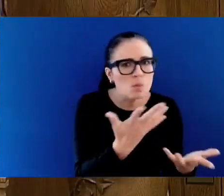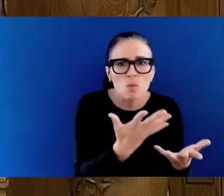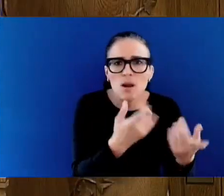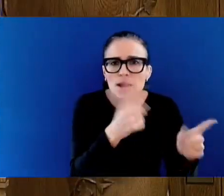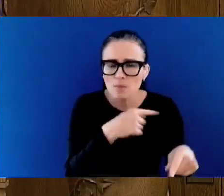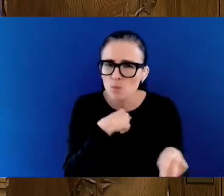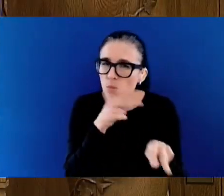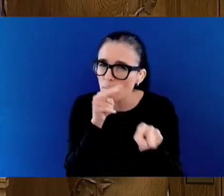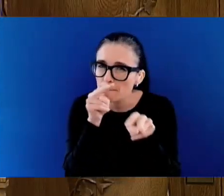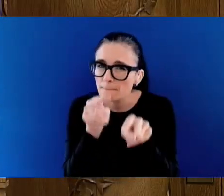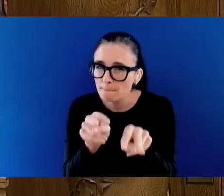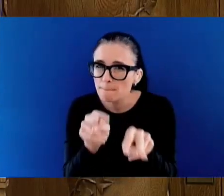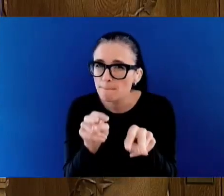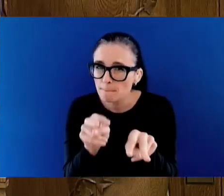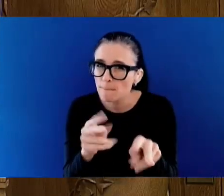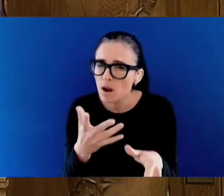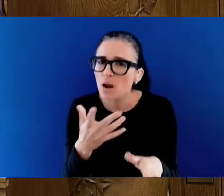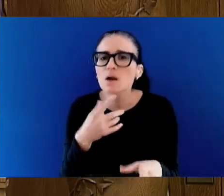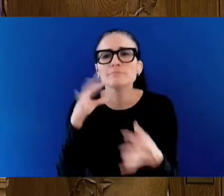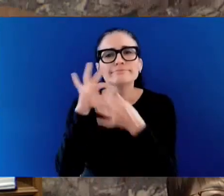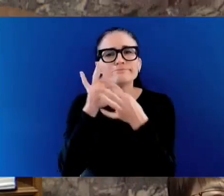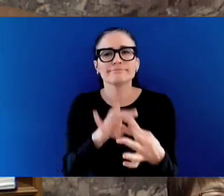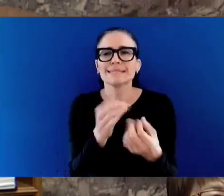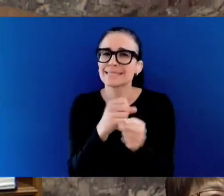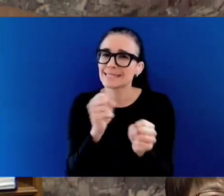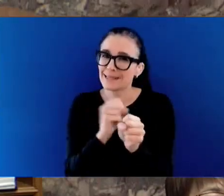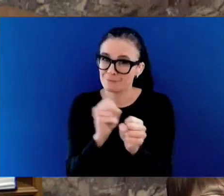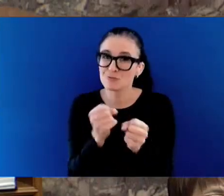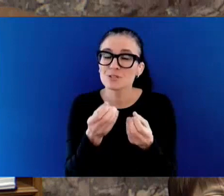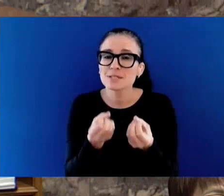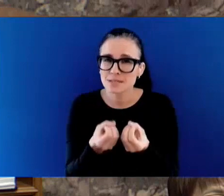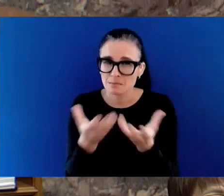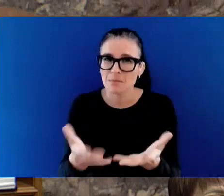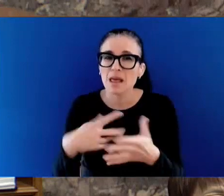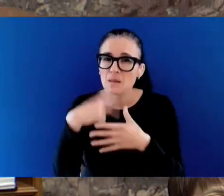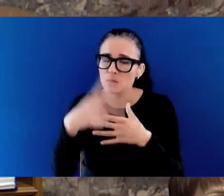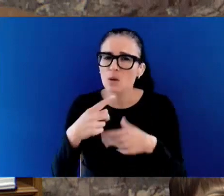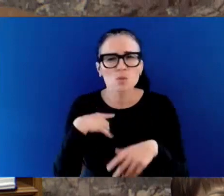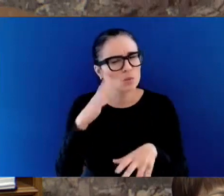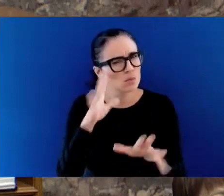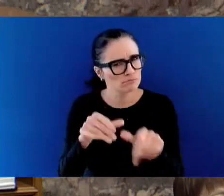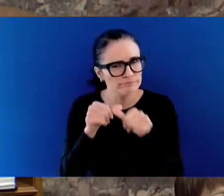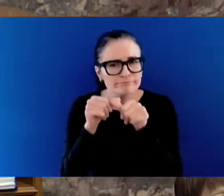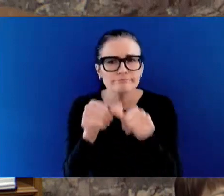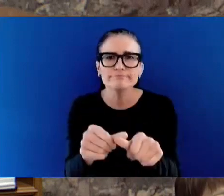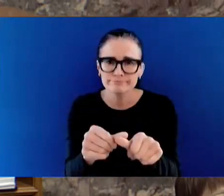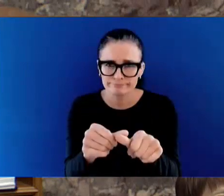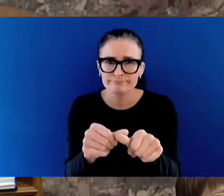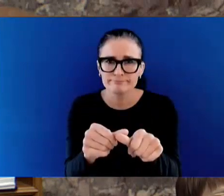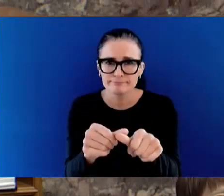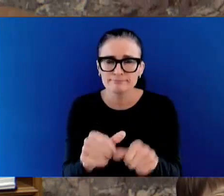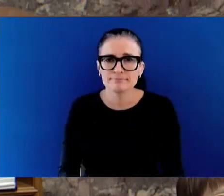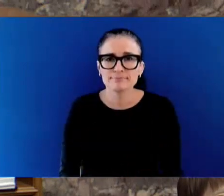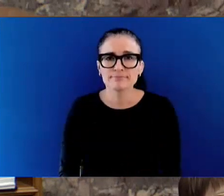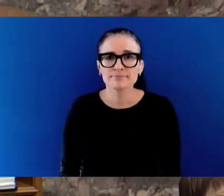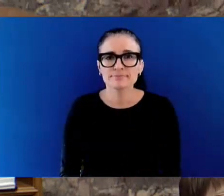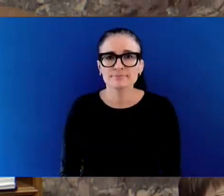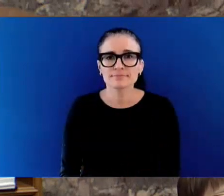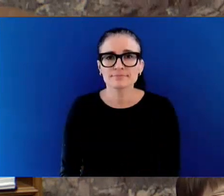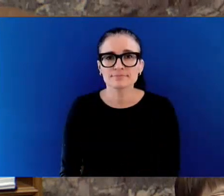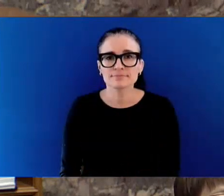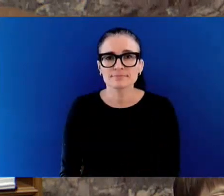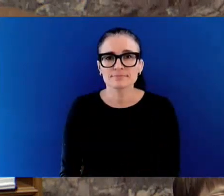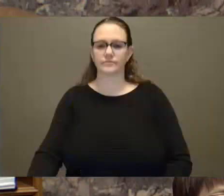Leader of the Official Opposition, Supplemental. Well, you, Mr. Speaker. But, you know, regardless, the issue to the minister is that British